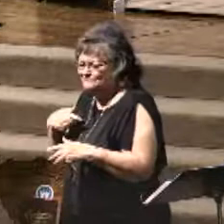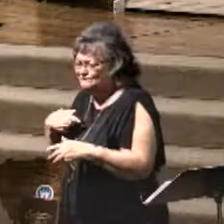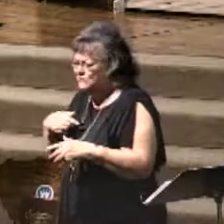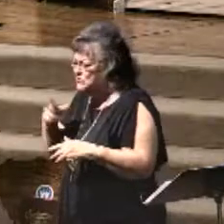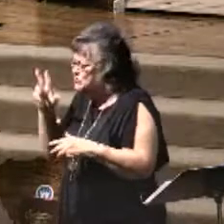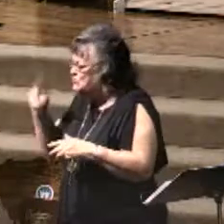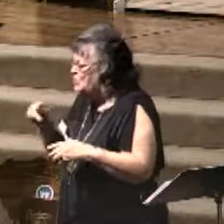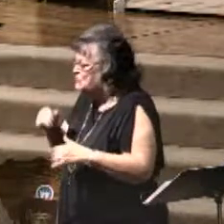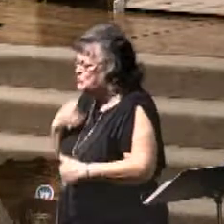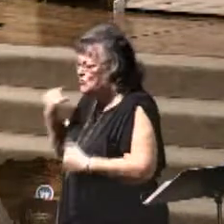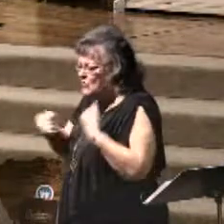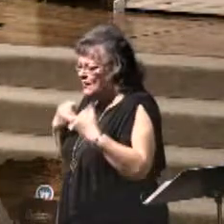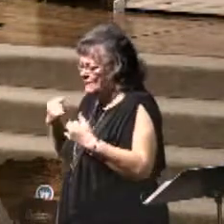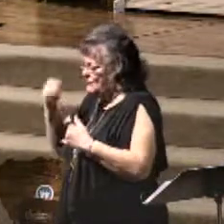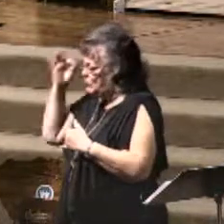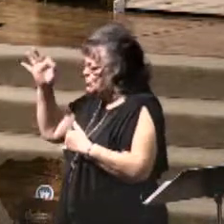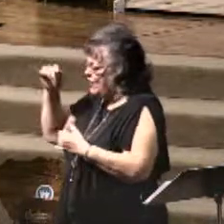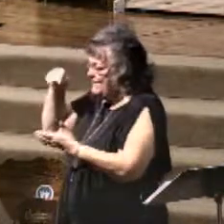scares me to death.